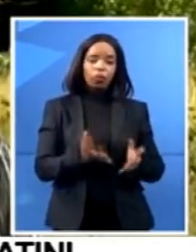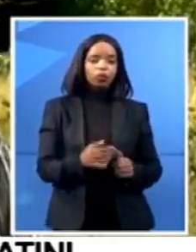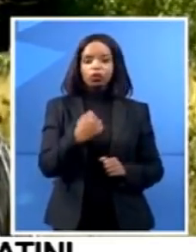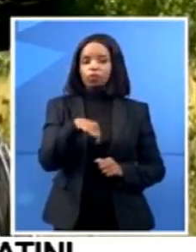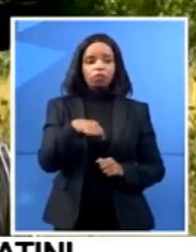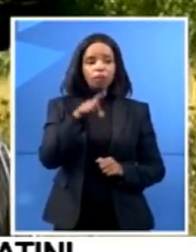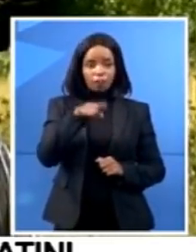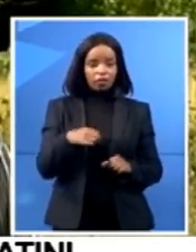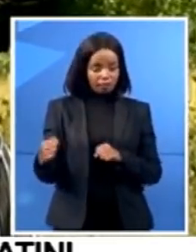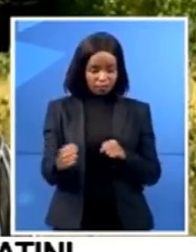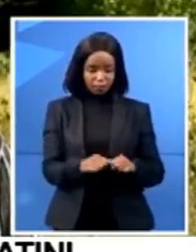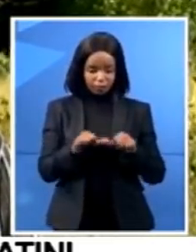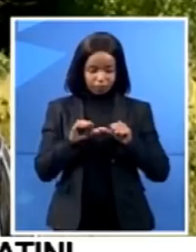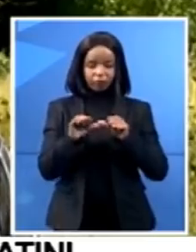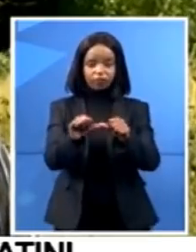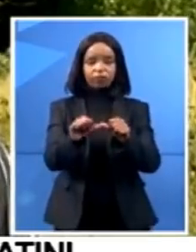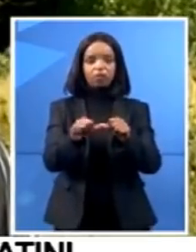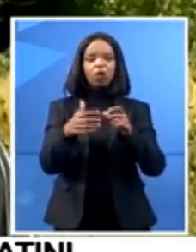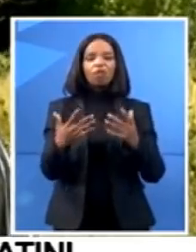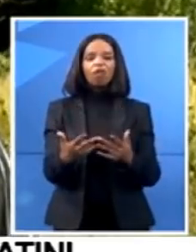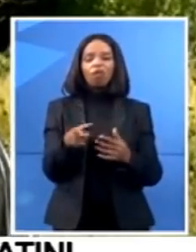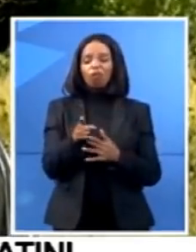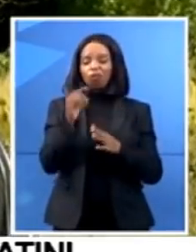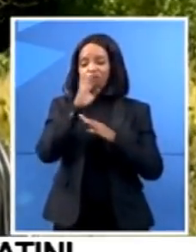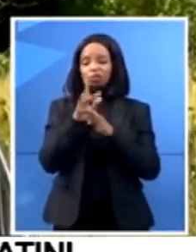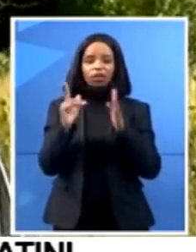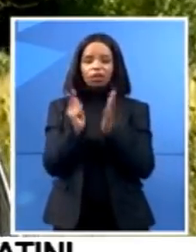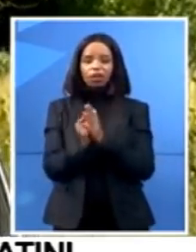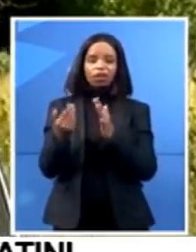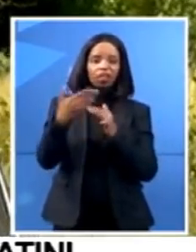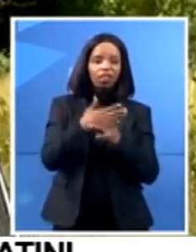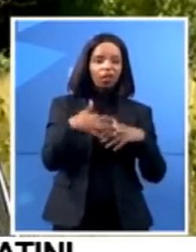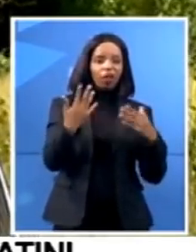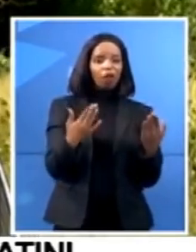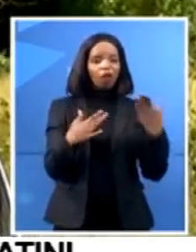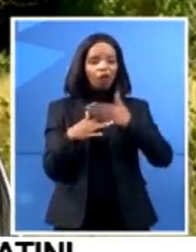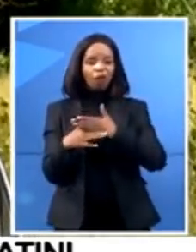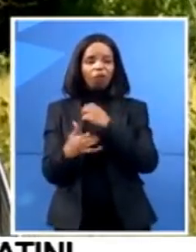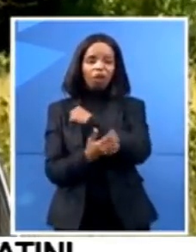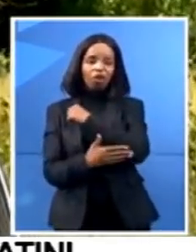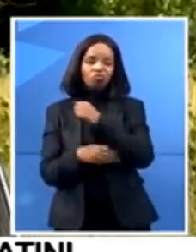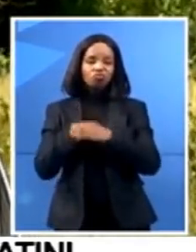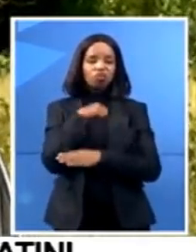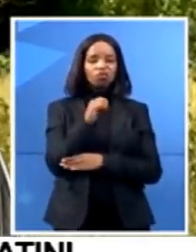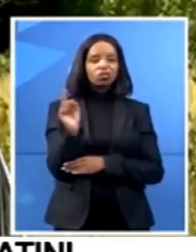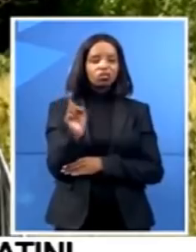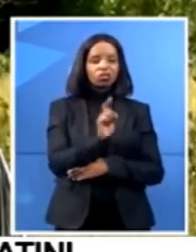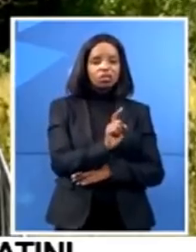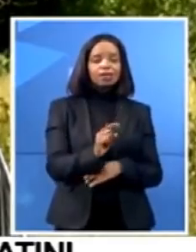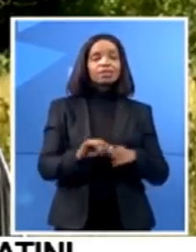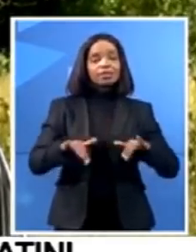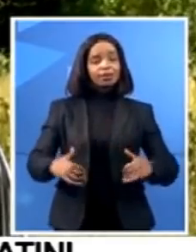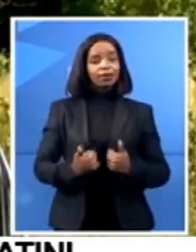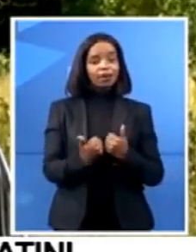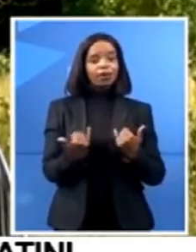illegal crossing between the two countries. The challenge that you have with this community is that they are they are related to each